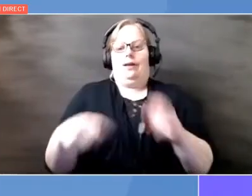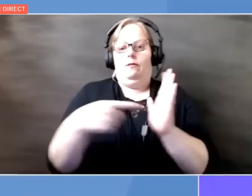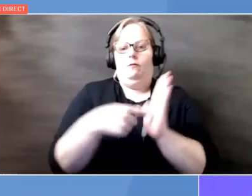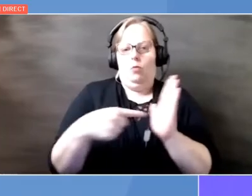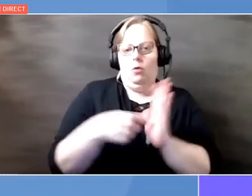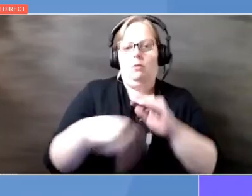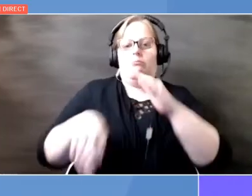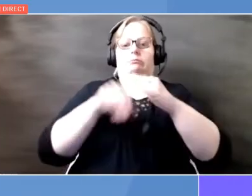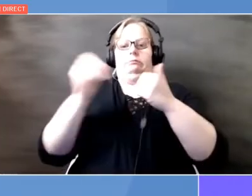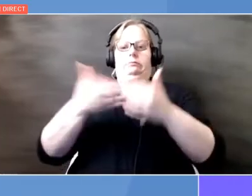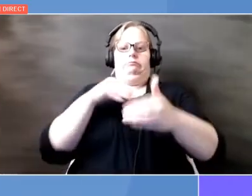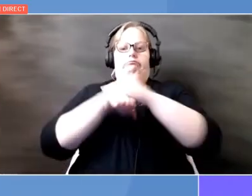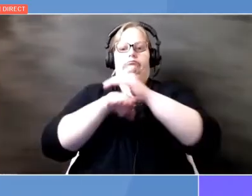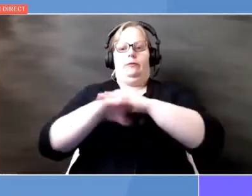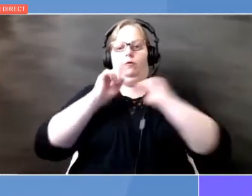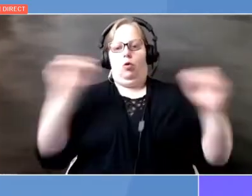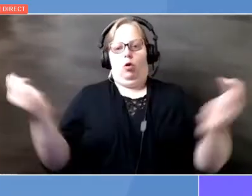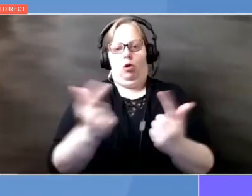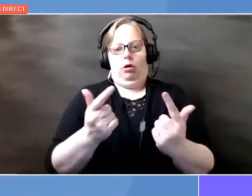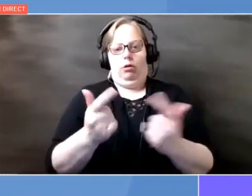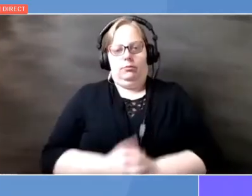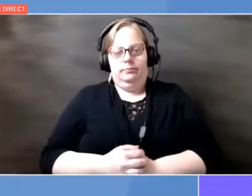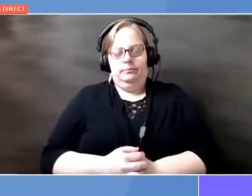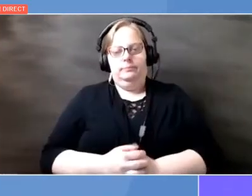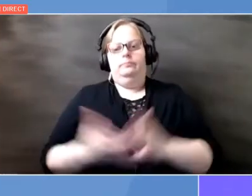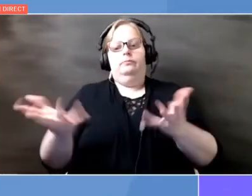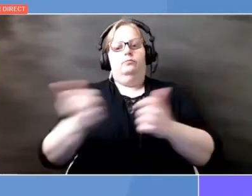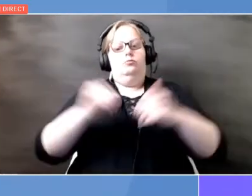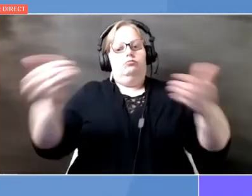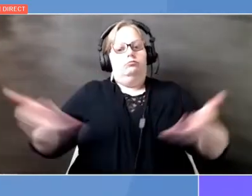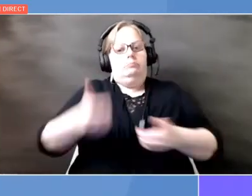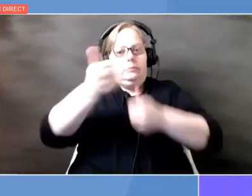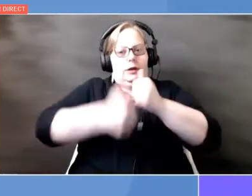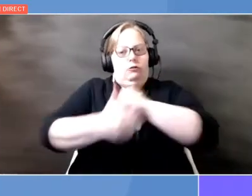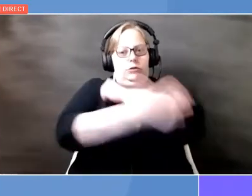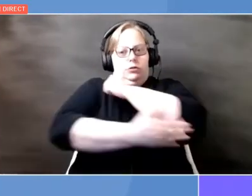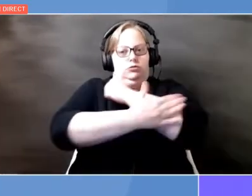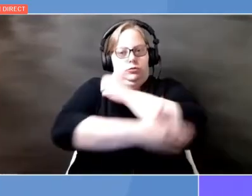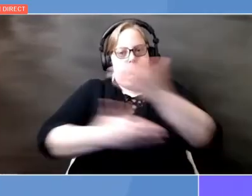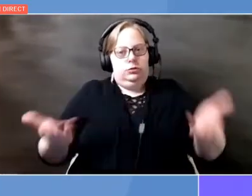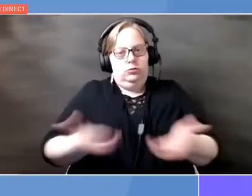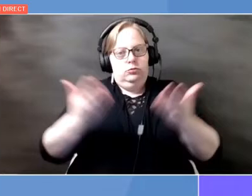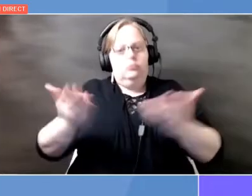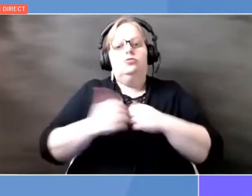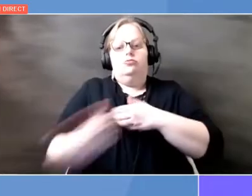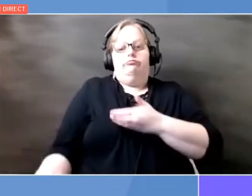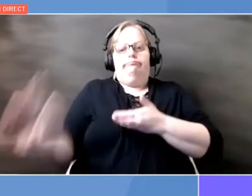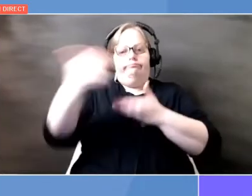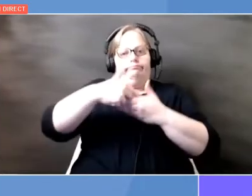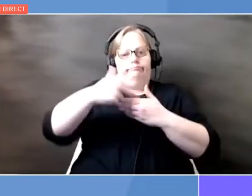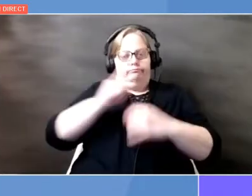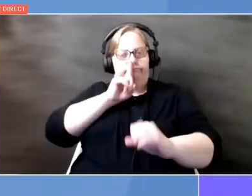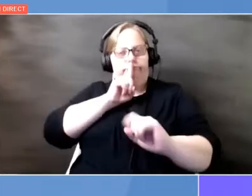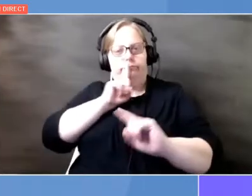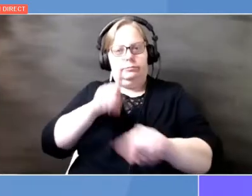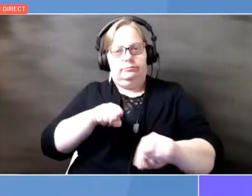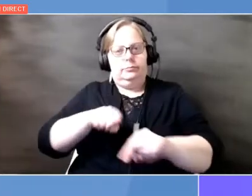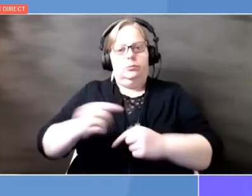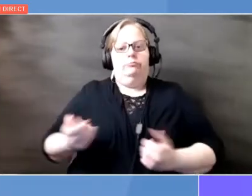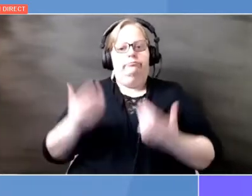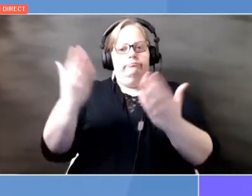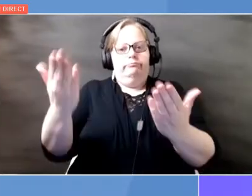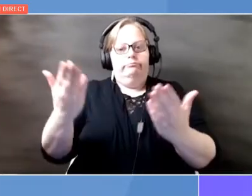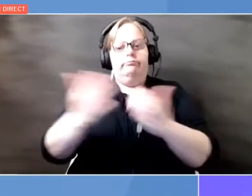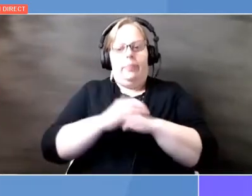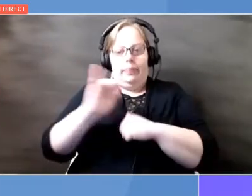for all. So I want to invite every country here today to join me in responding to the recommendations in the Breakthrough